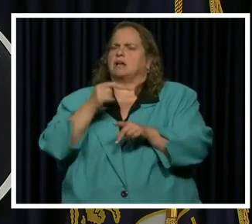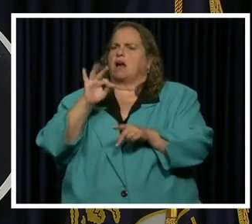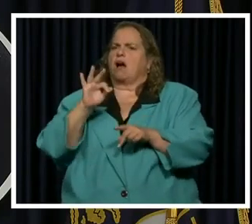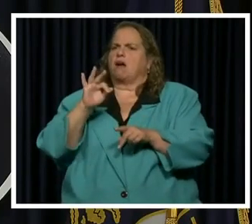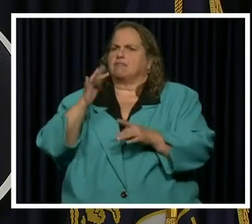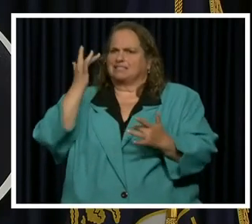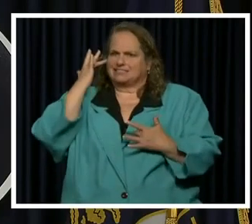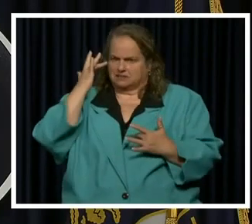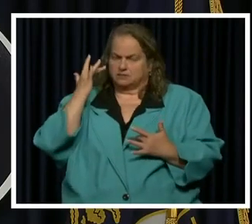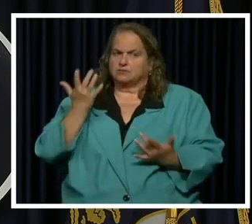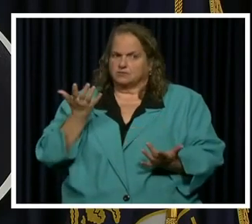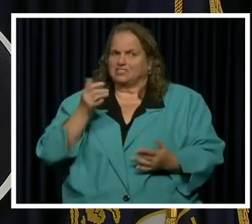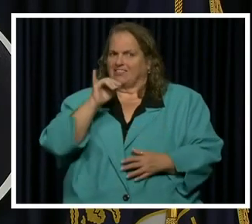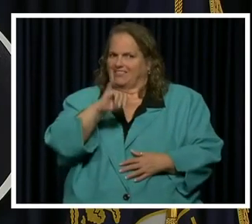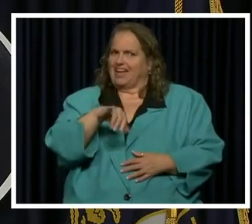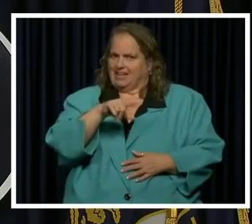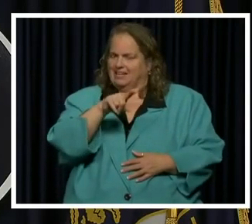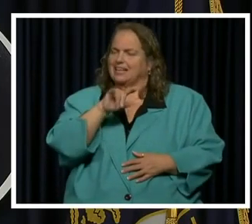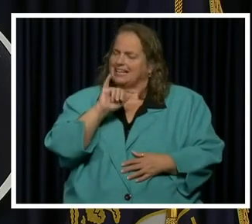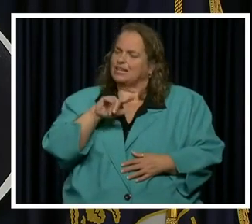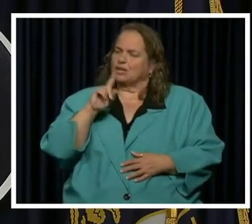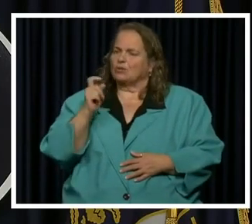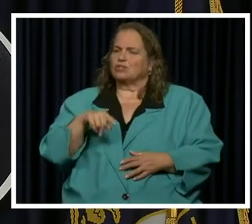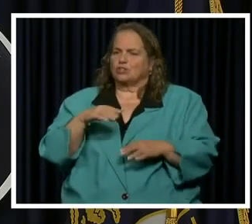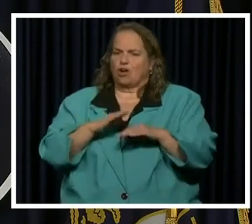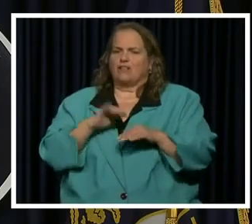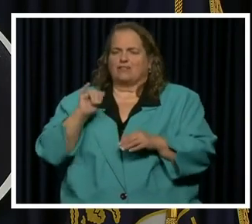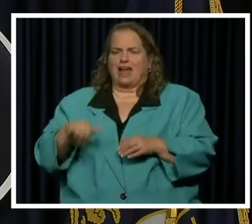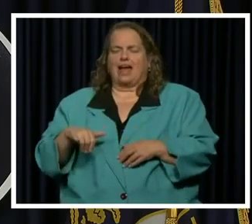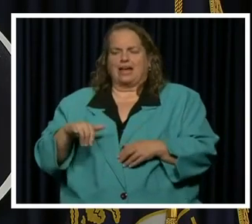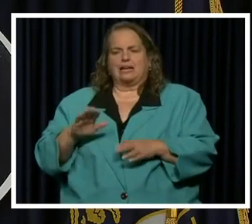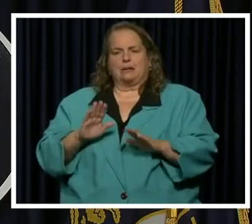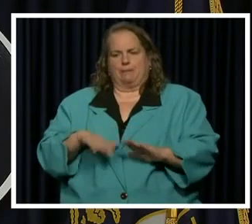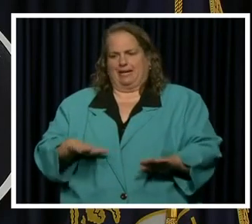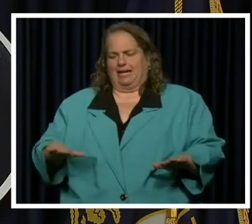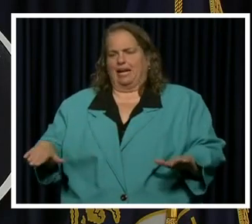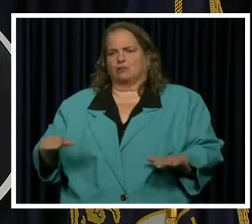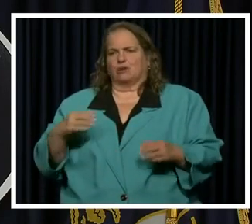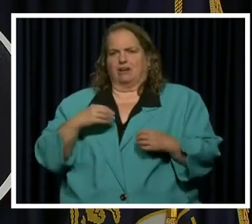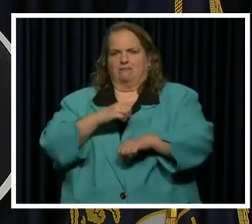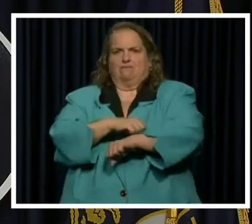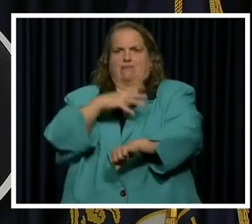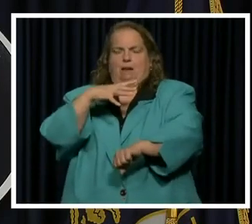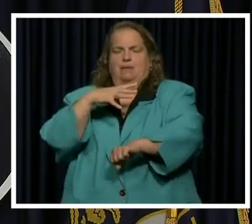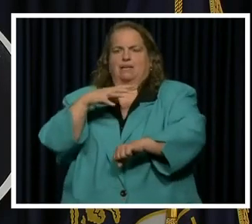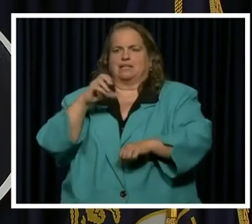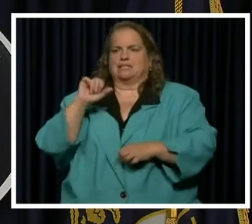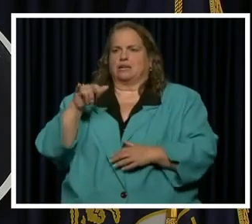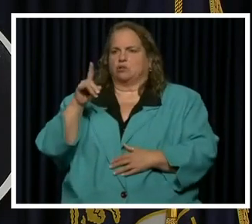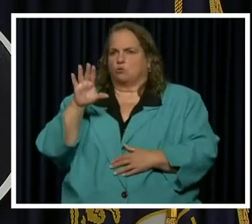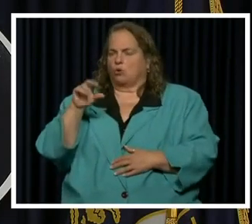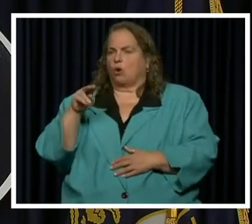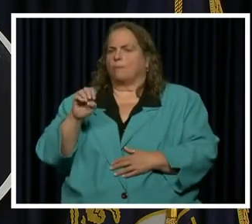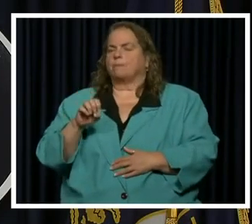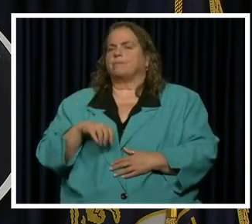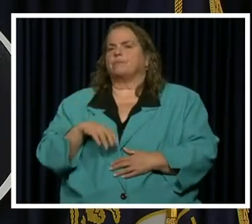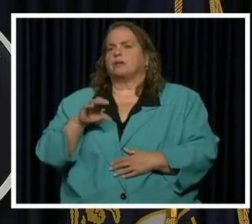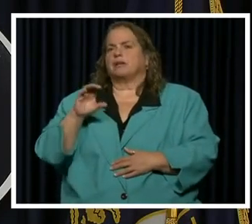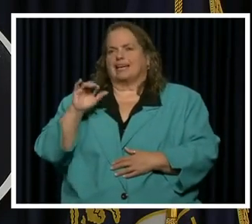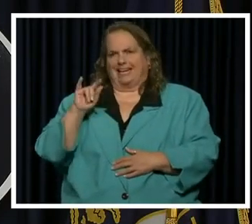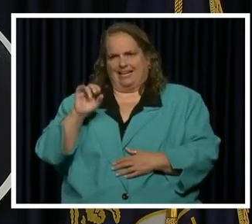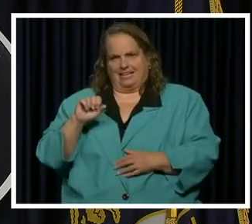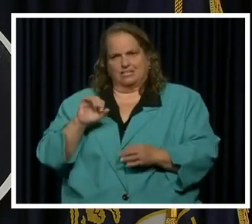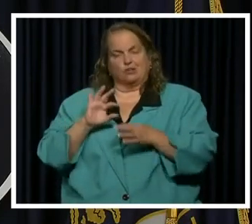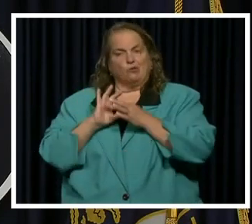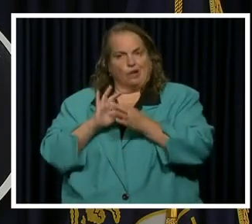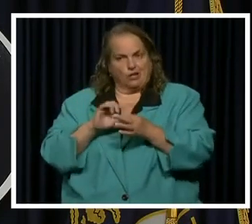So the question is on, um, this, this pediatric inflammatory syndrome, which I know is not the full name COVID related